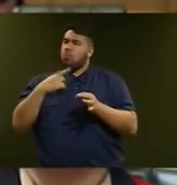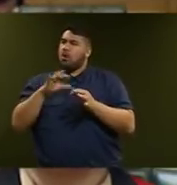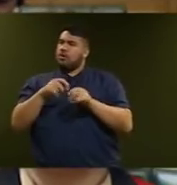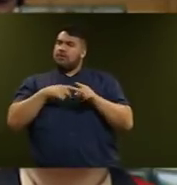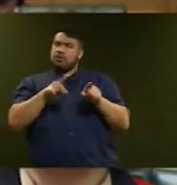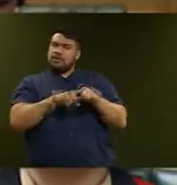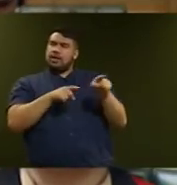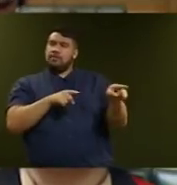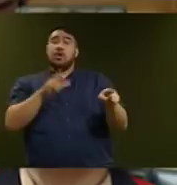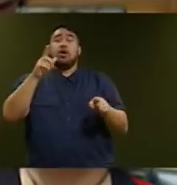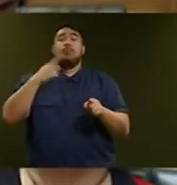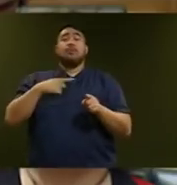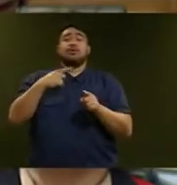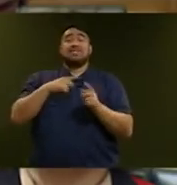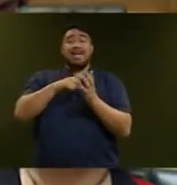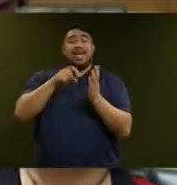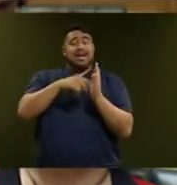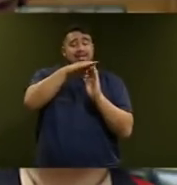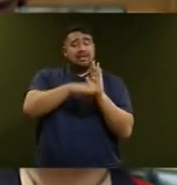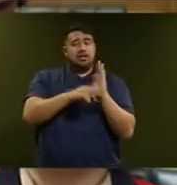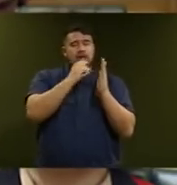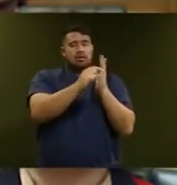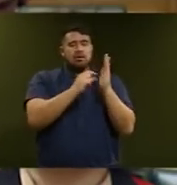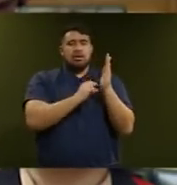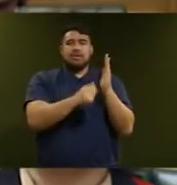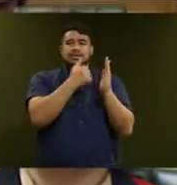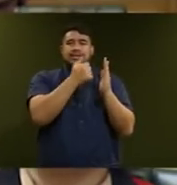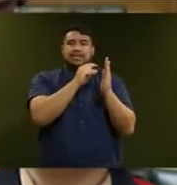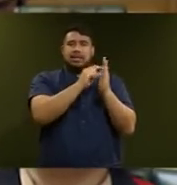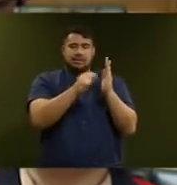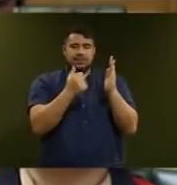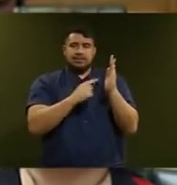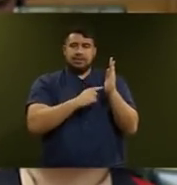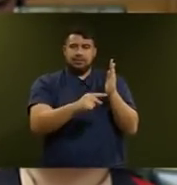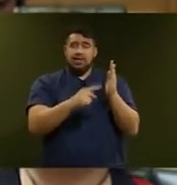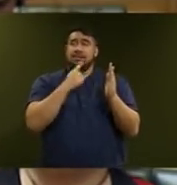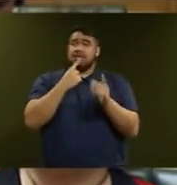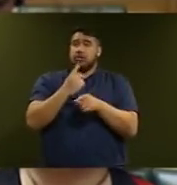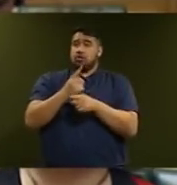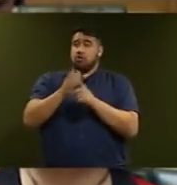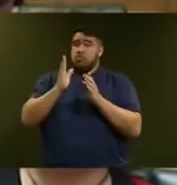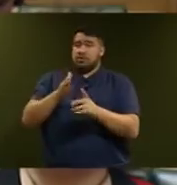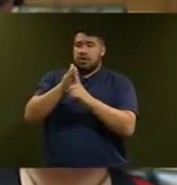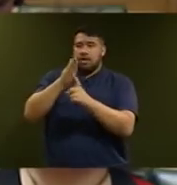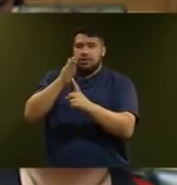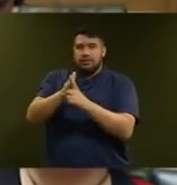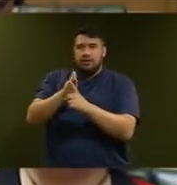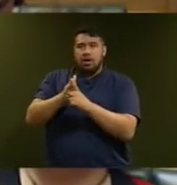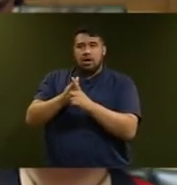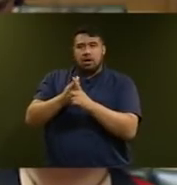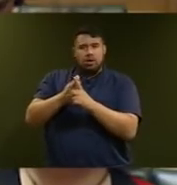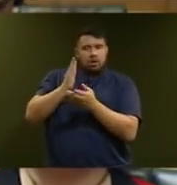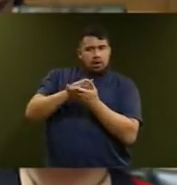sections 16 and 17 of the Act refer to substantial and identifiable benefits, and the information provided showed that the application